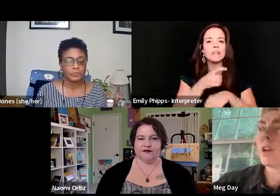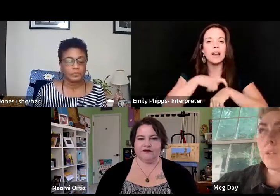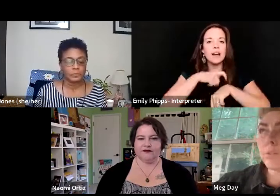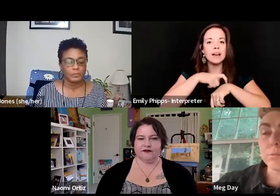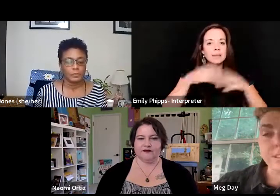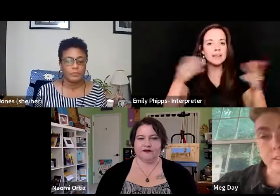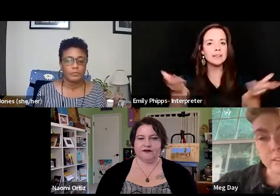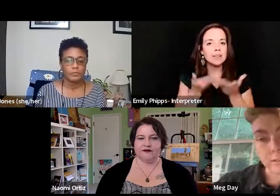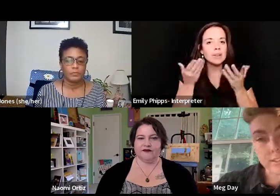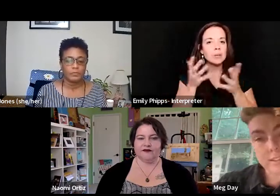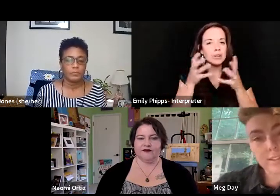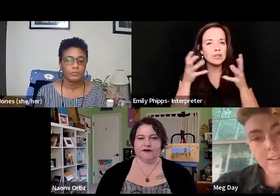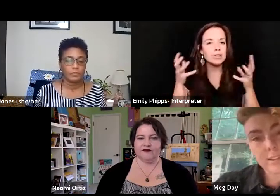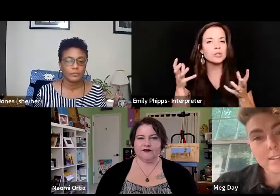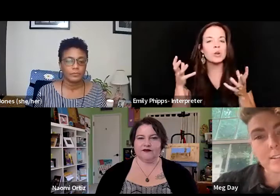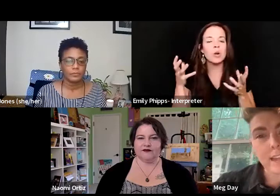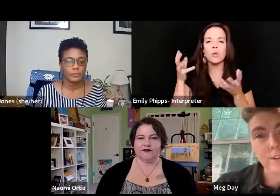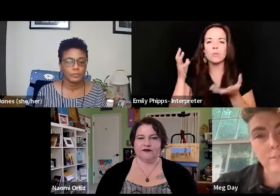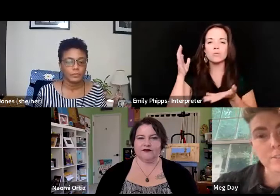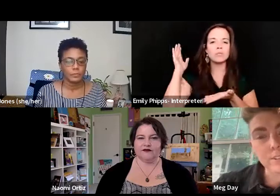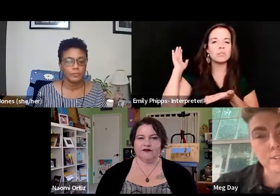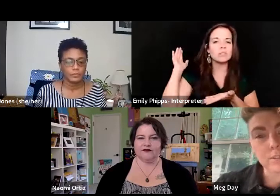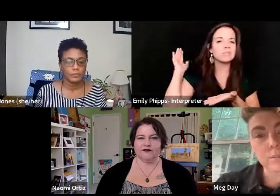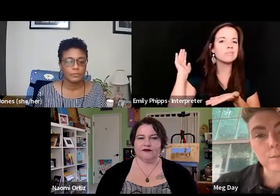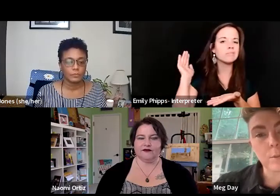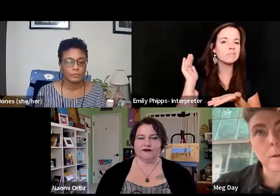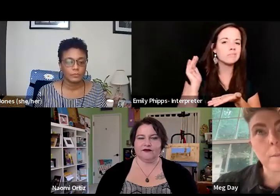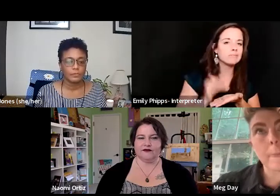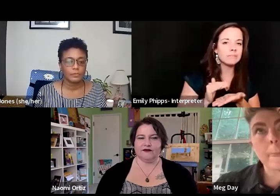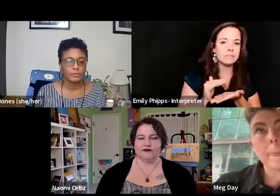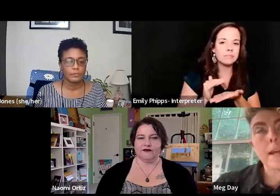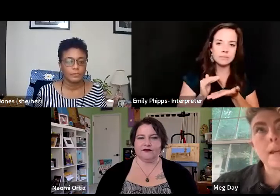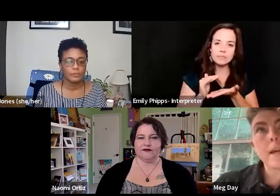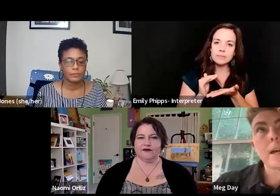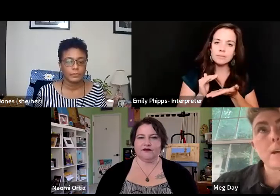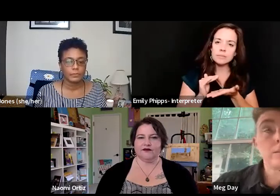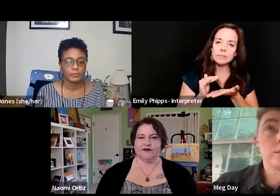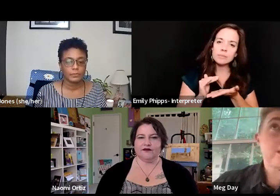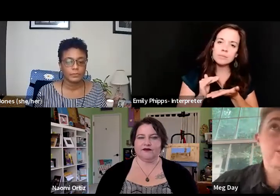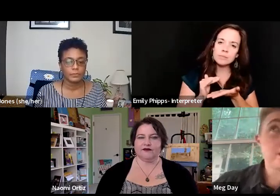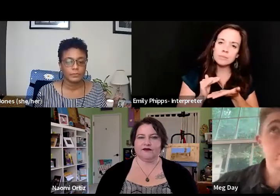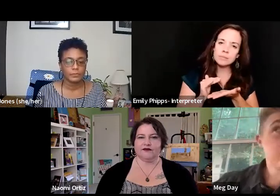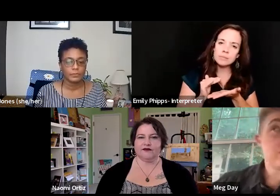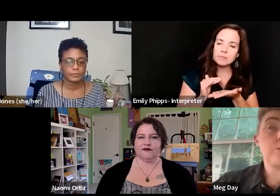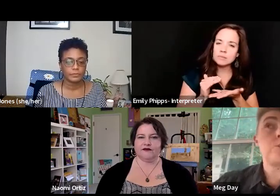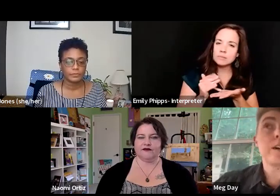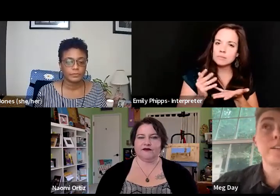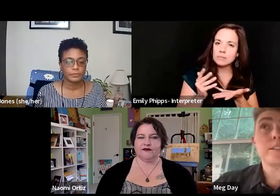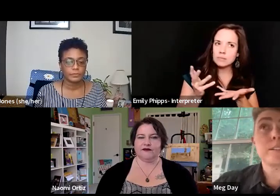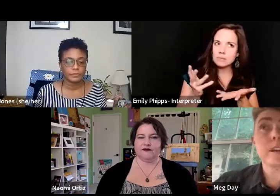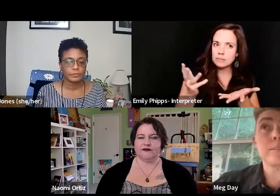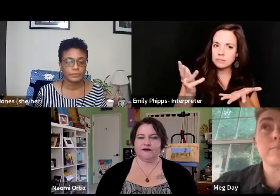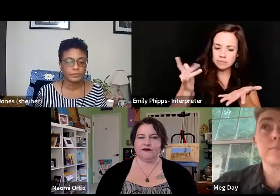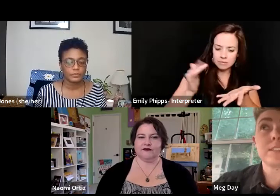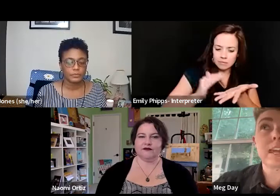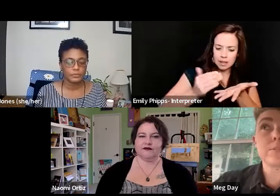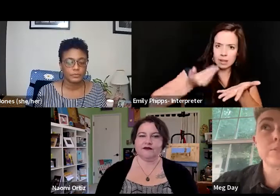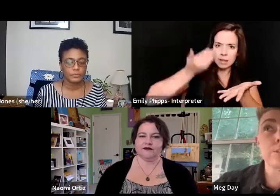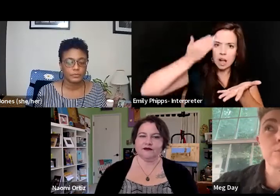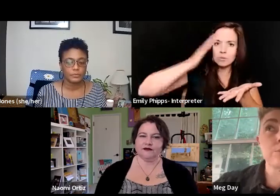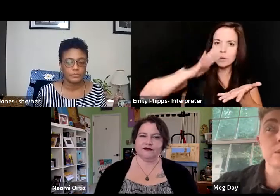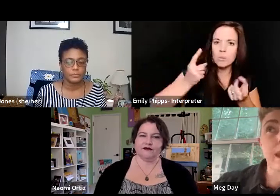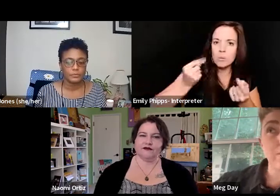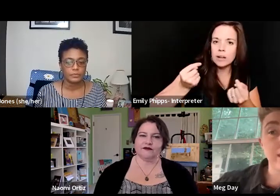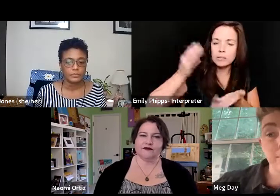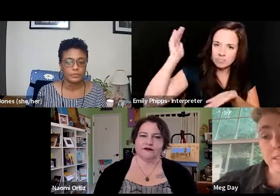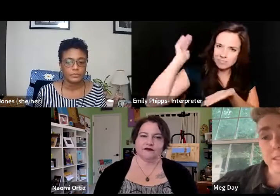are so reduced down to, oh gosh, I don't even know what, down